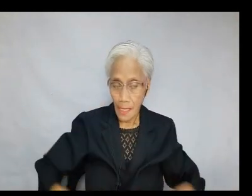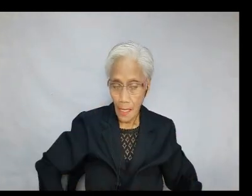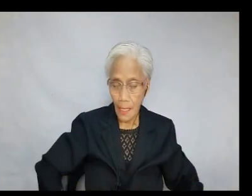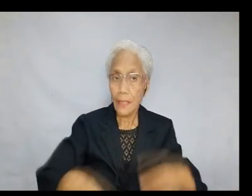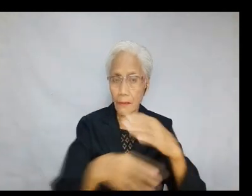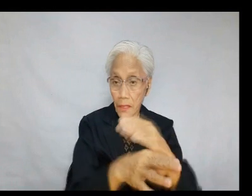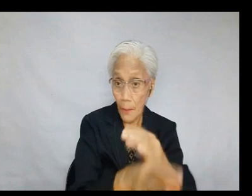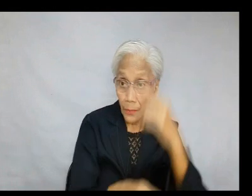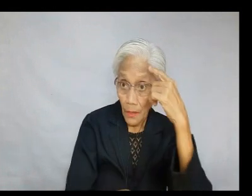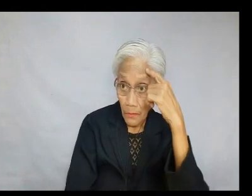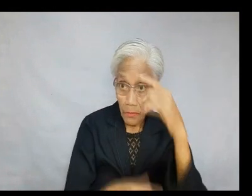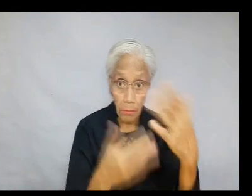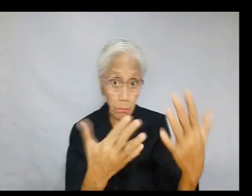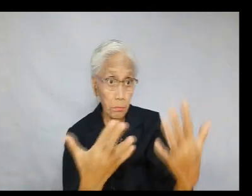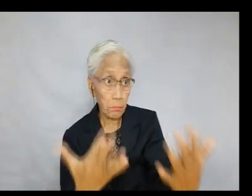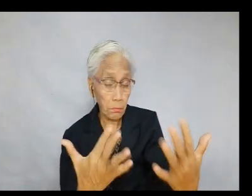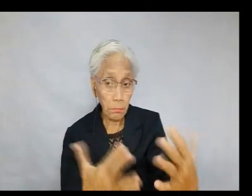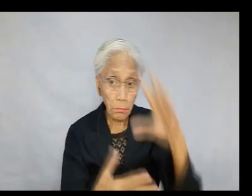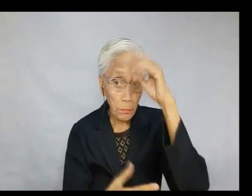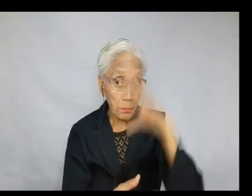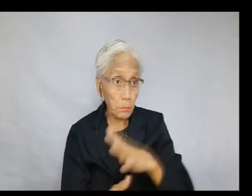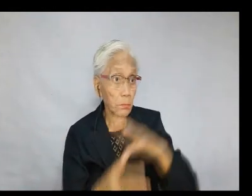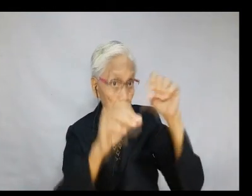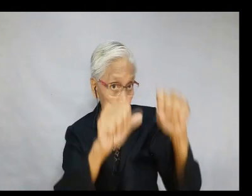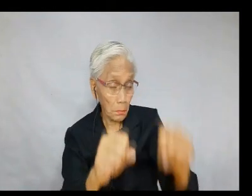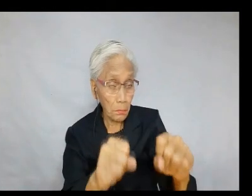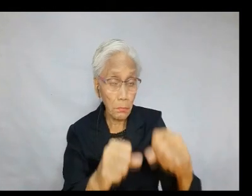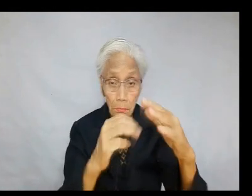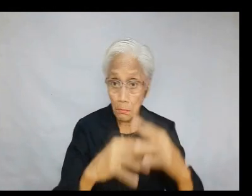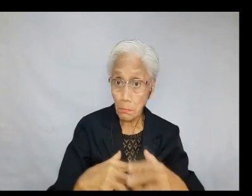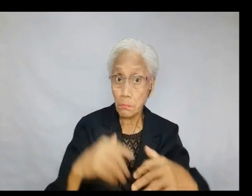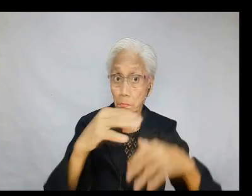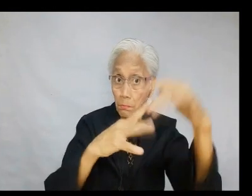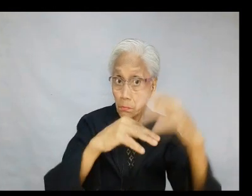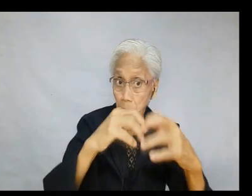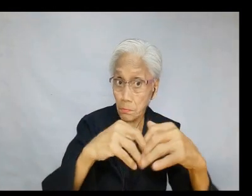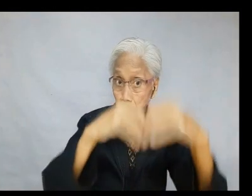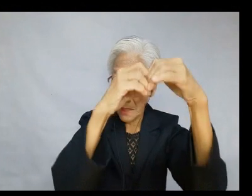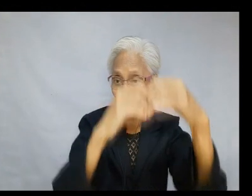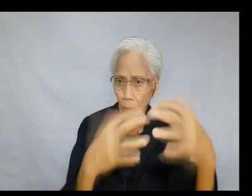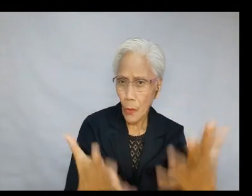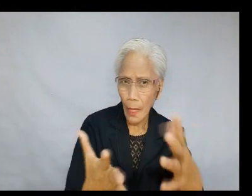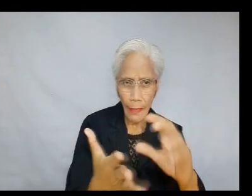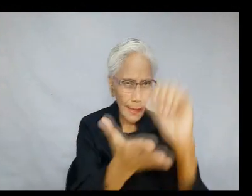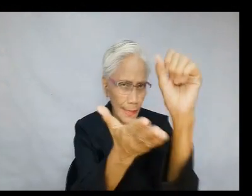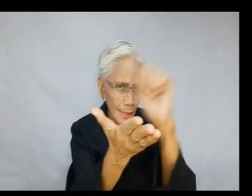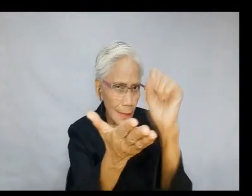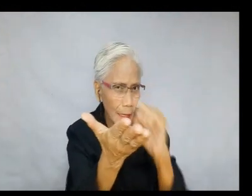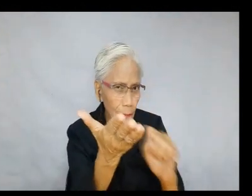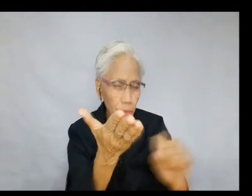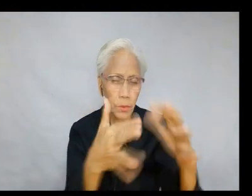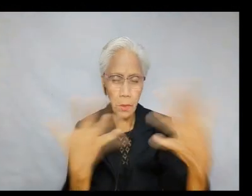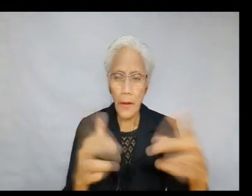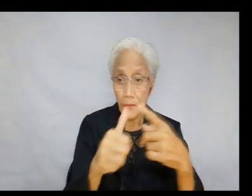15. And then, secondly, the physical creation. 15. For this man to be able to build, for example, this wonderful